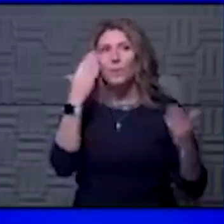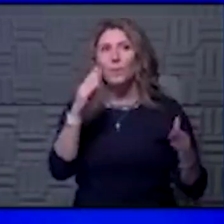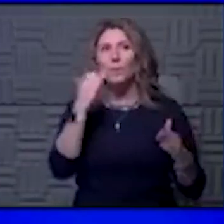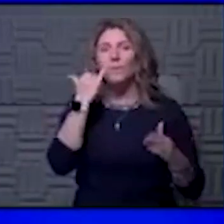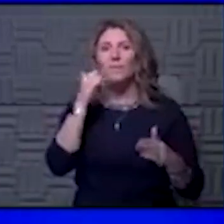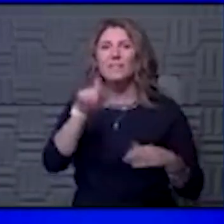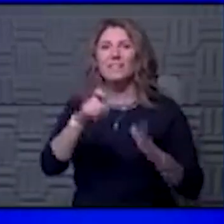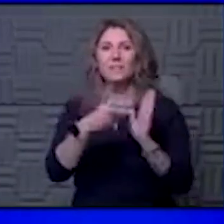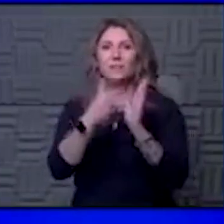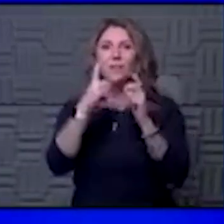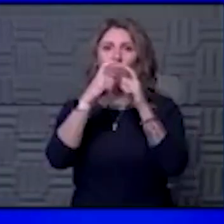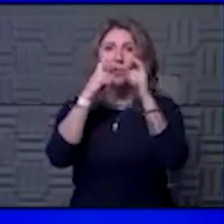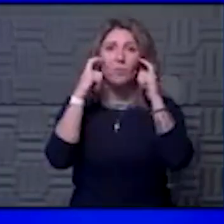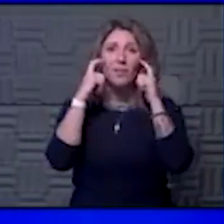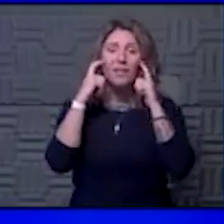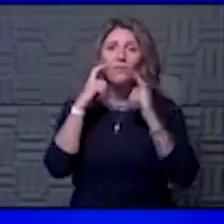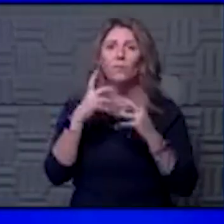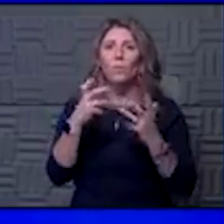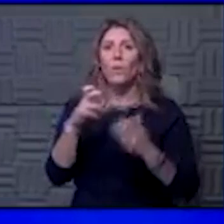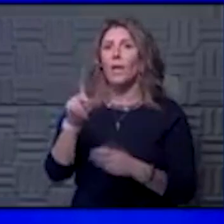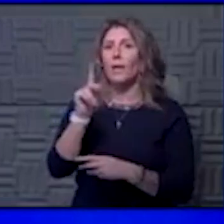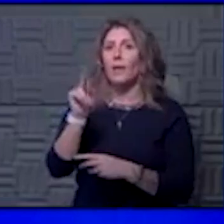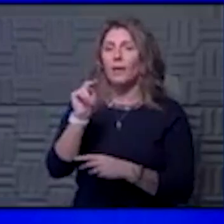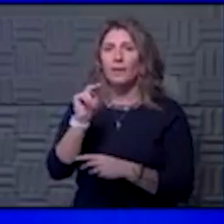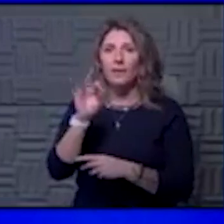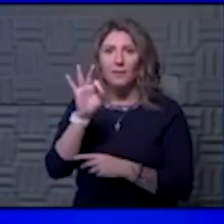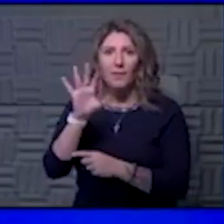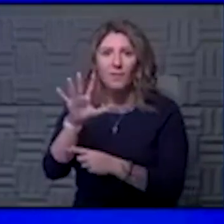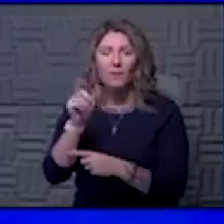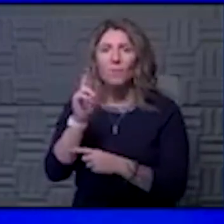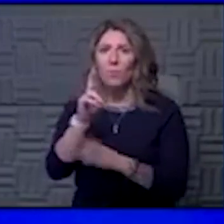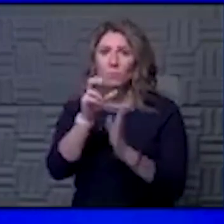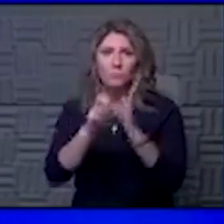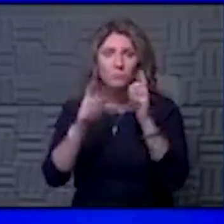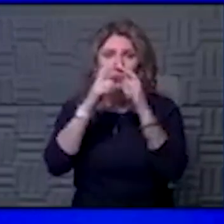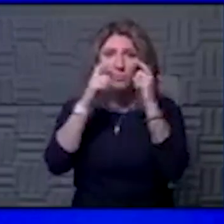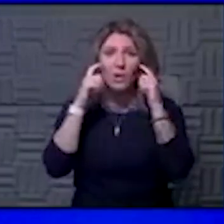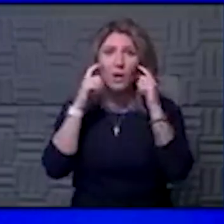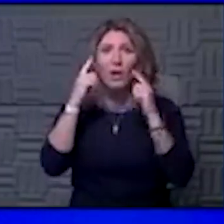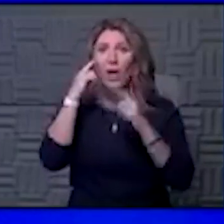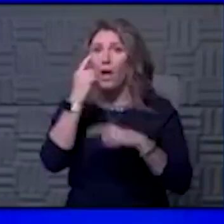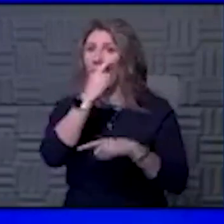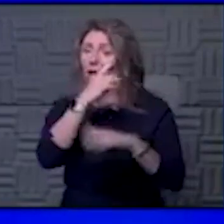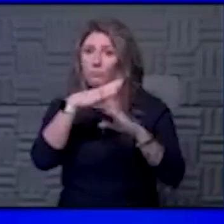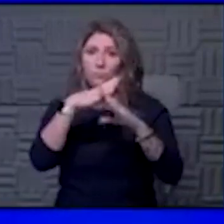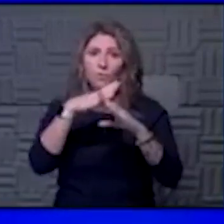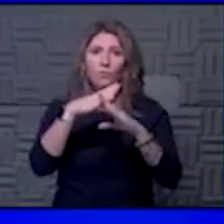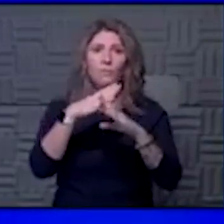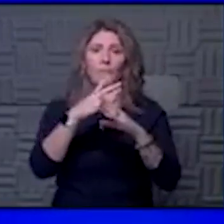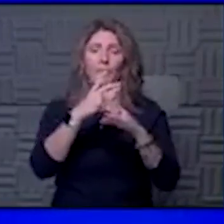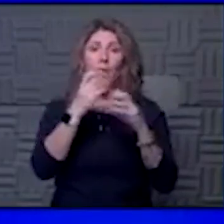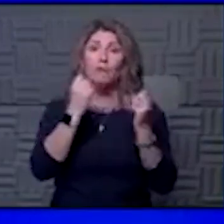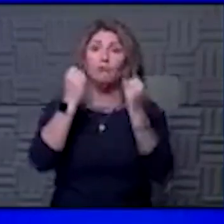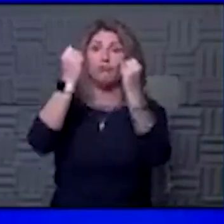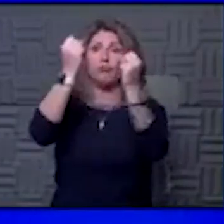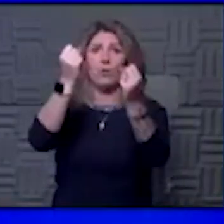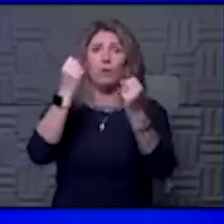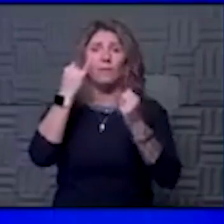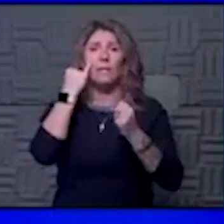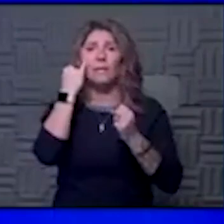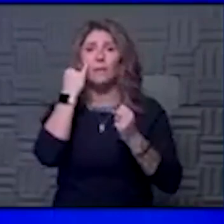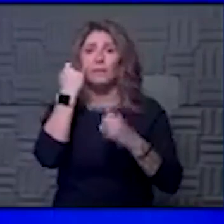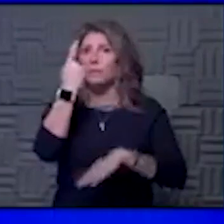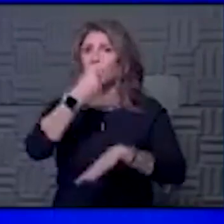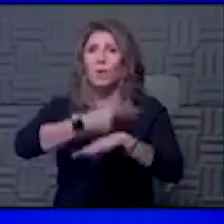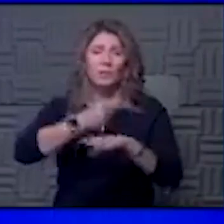mask. I think if you want to have a KN95 mask or just a surgical mask, eye protection, driving up there, if it's just going to take you